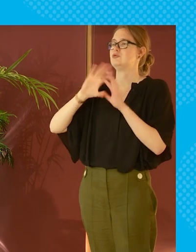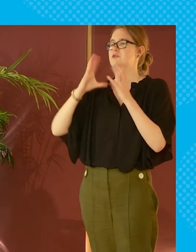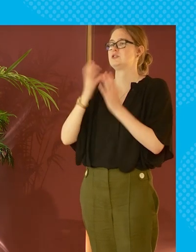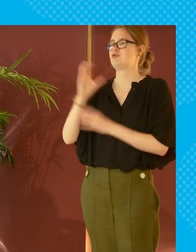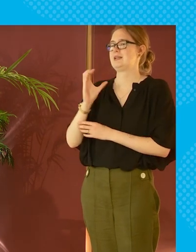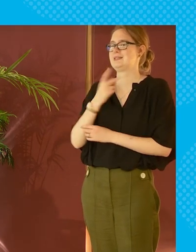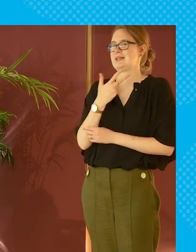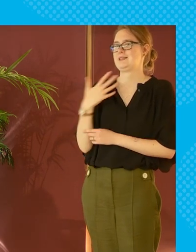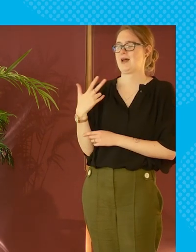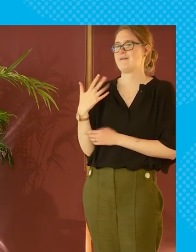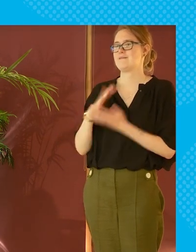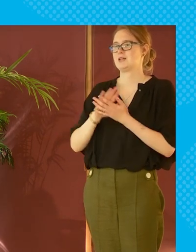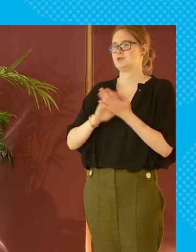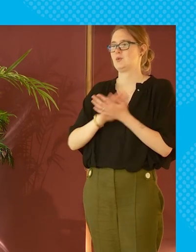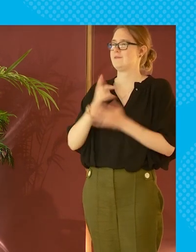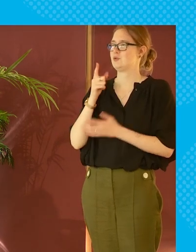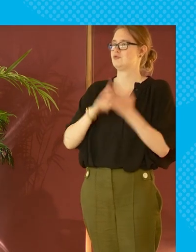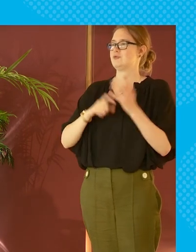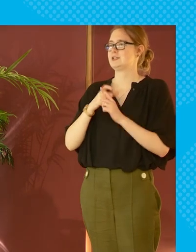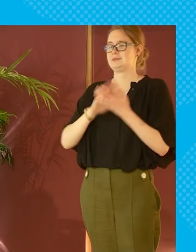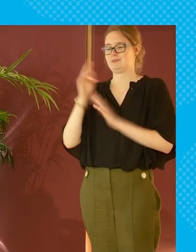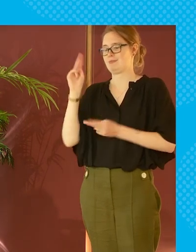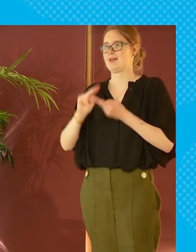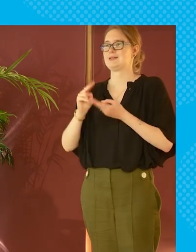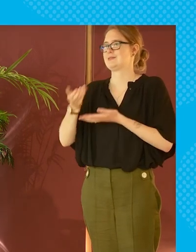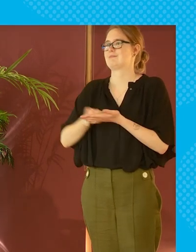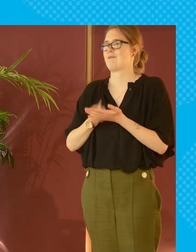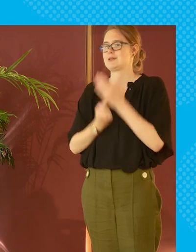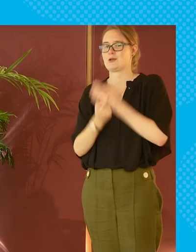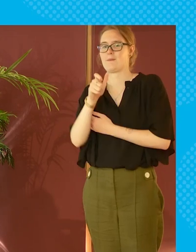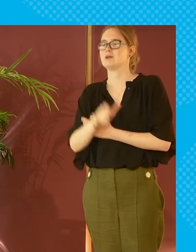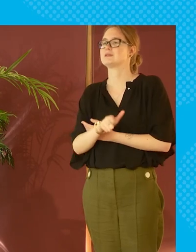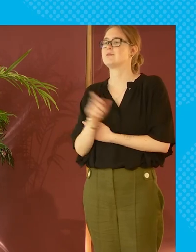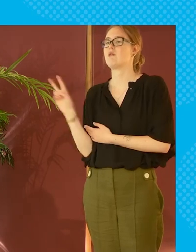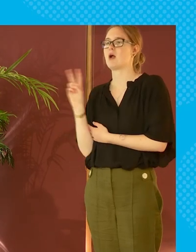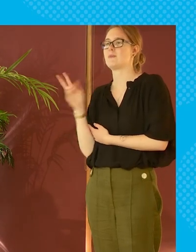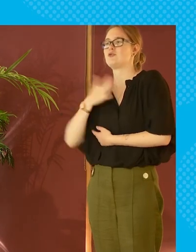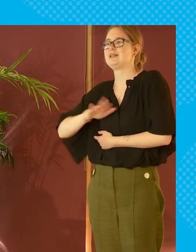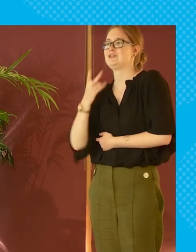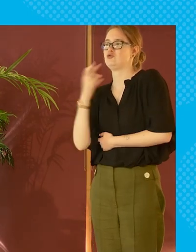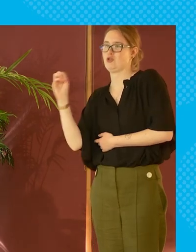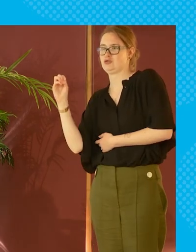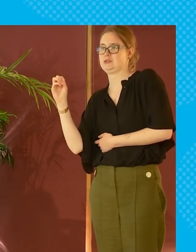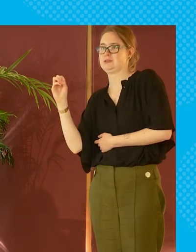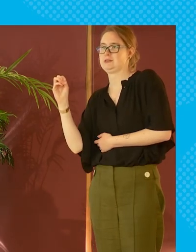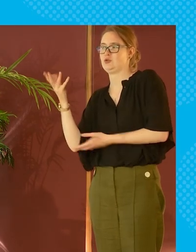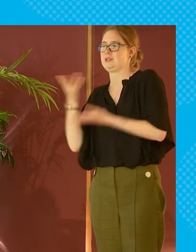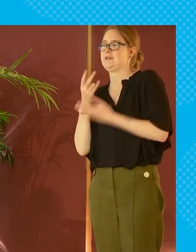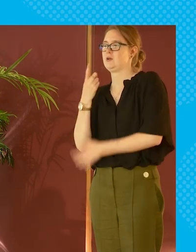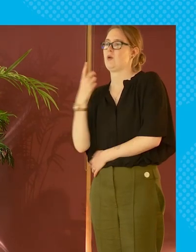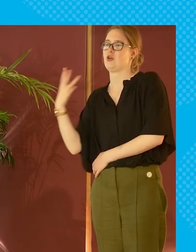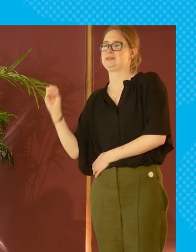credit is 85 quid so you're in destitution if you're on universal credit you're single person and for a couple you need 200 quid